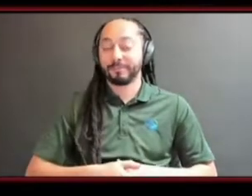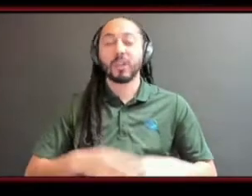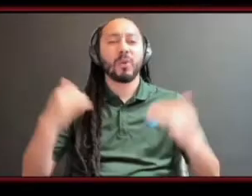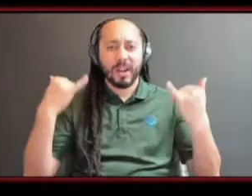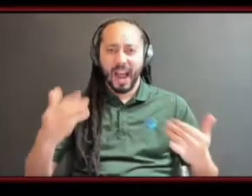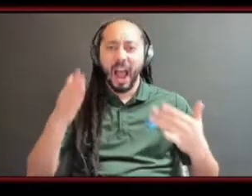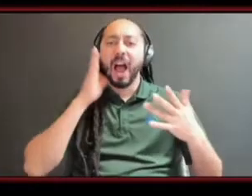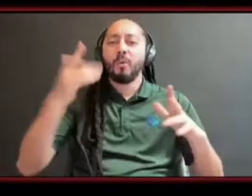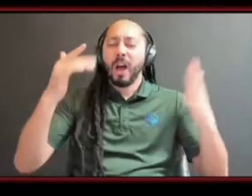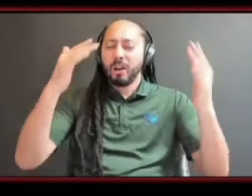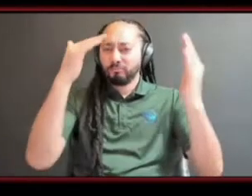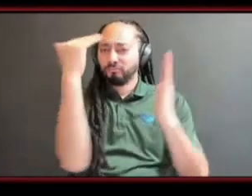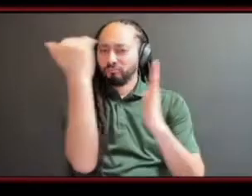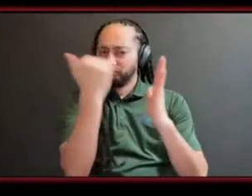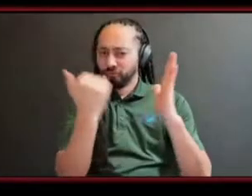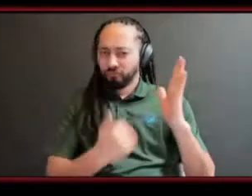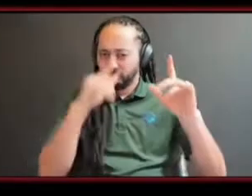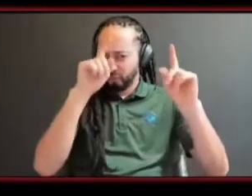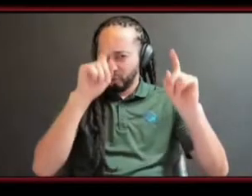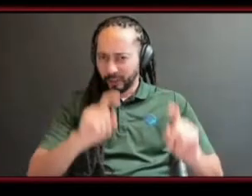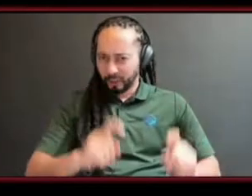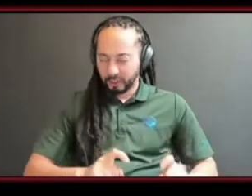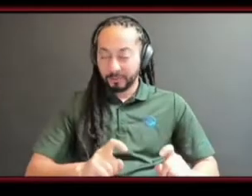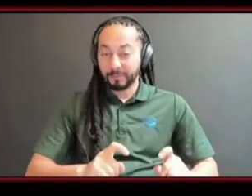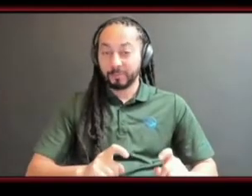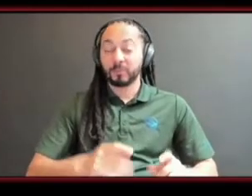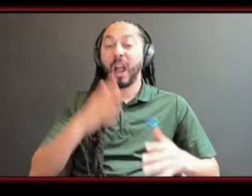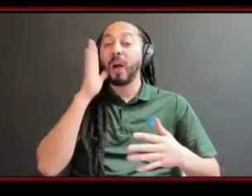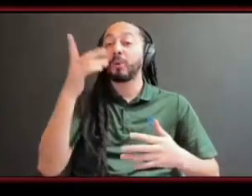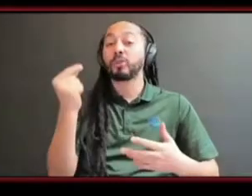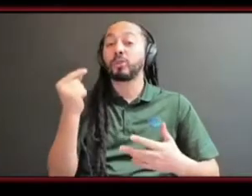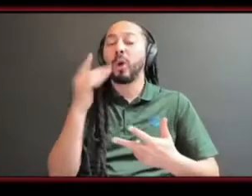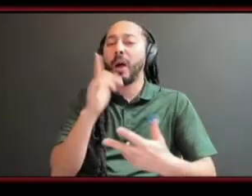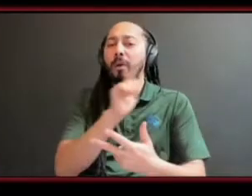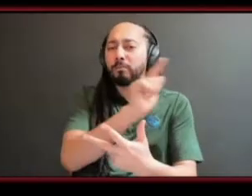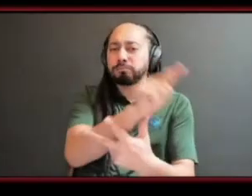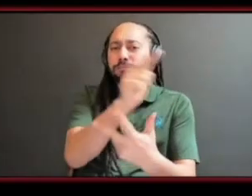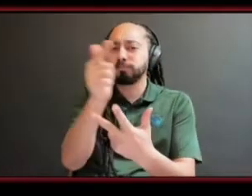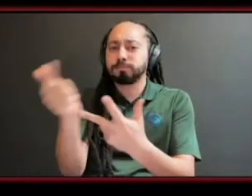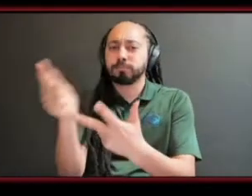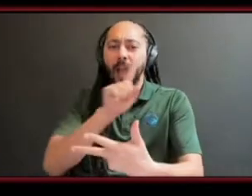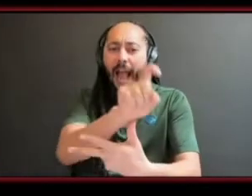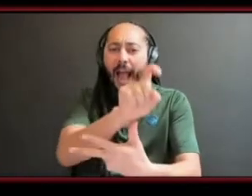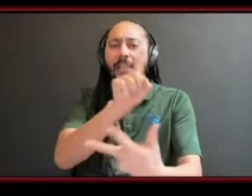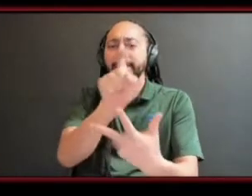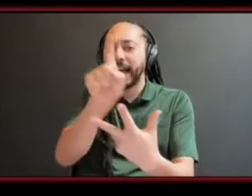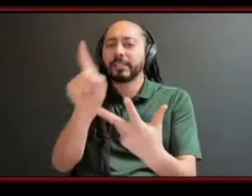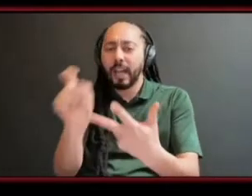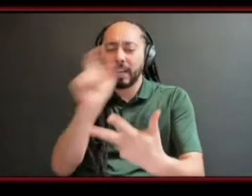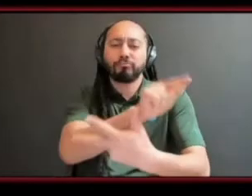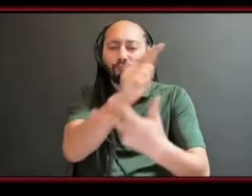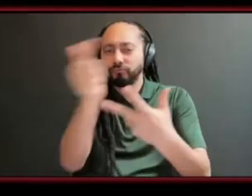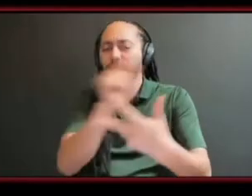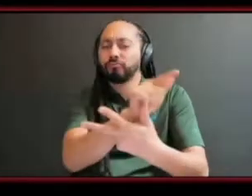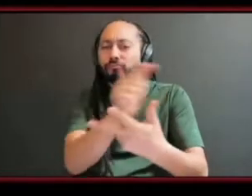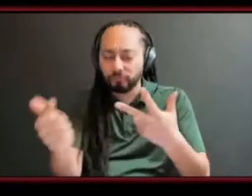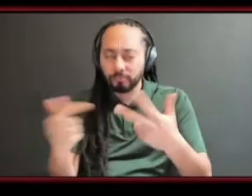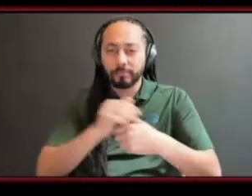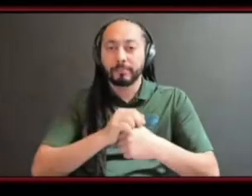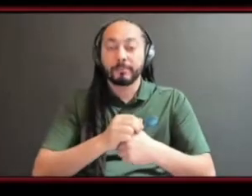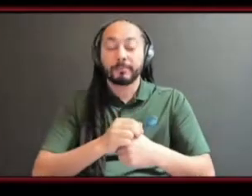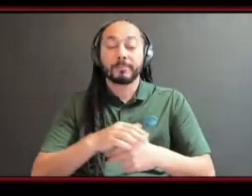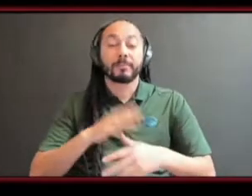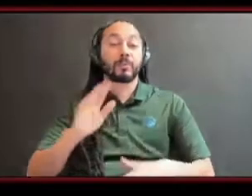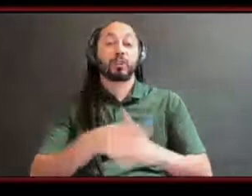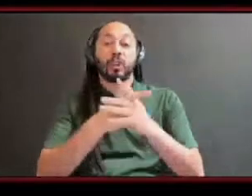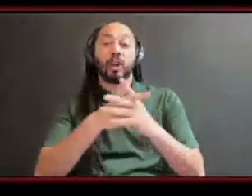i will ask each entrepreneur um one question at a time and that question will be directed to them um so starting off i will start